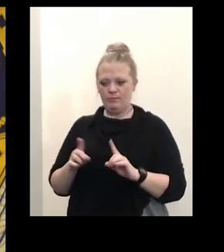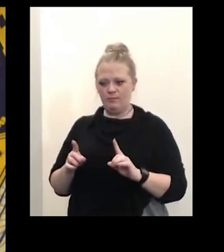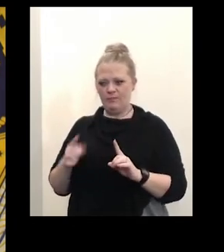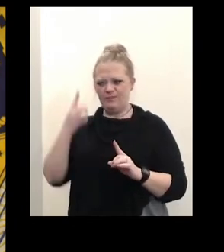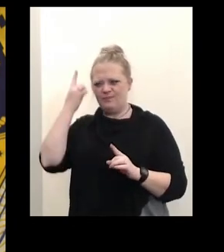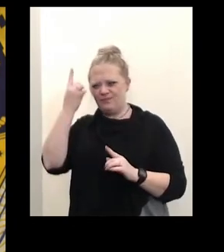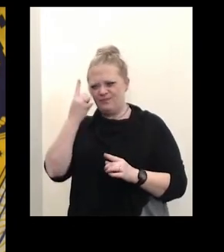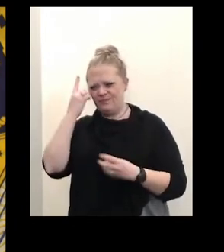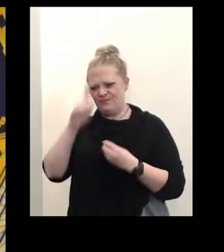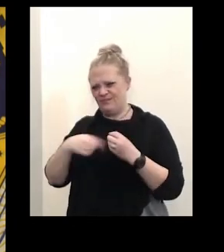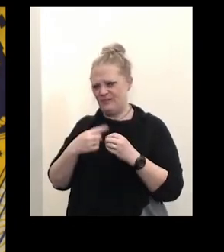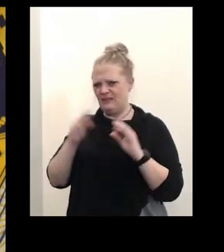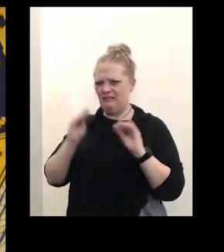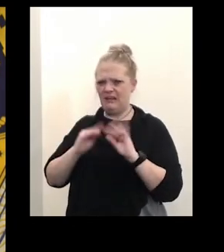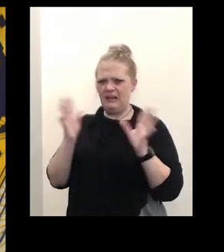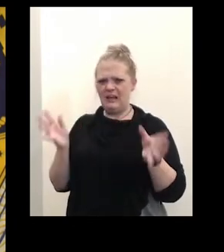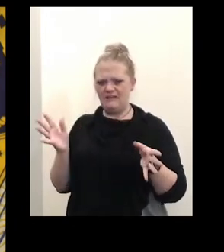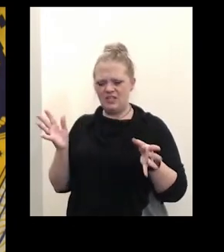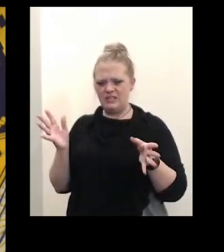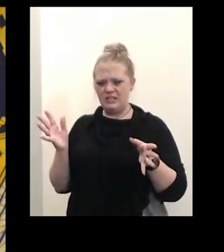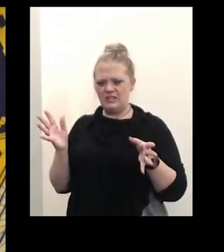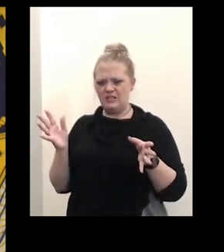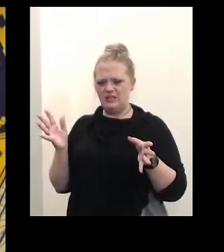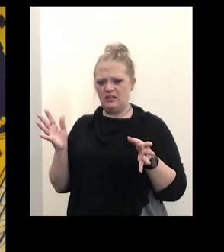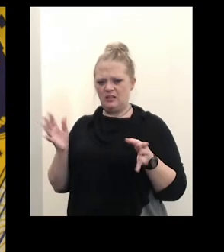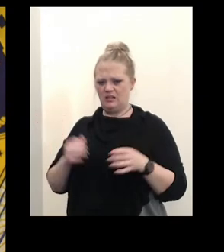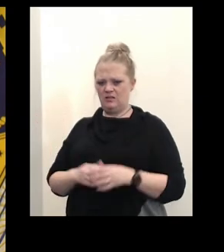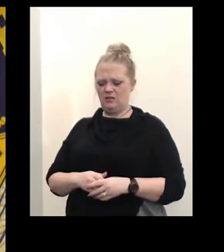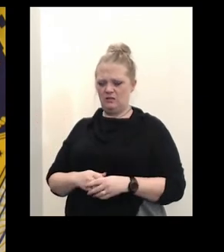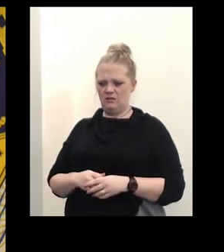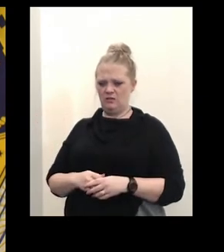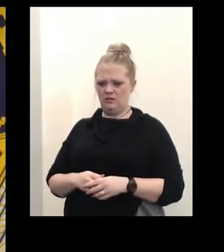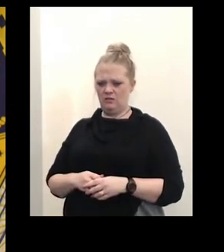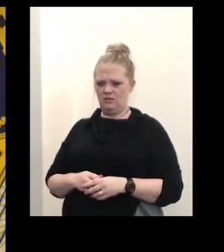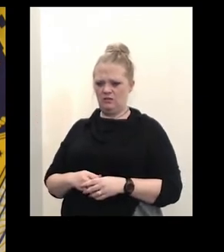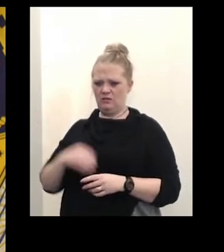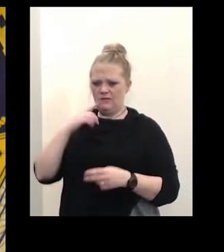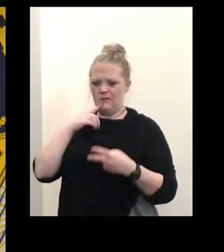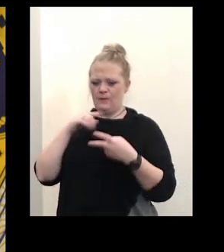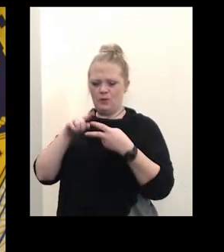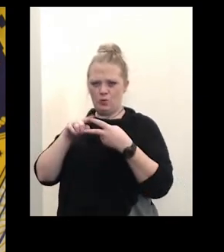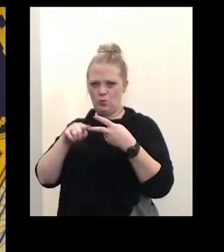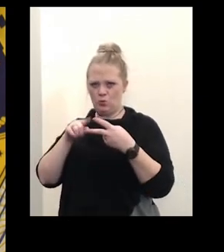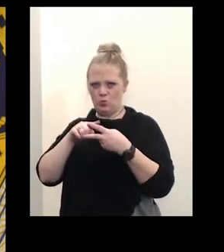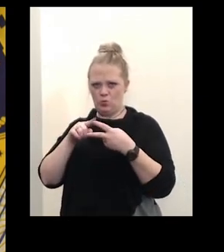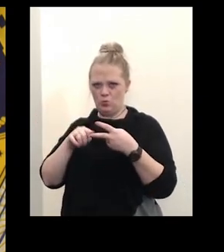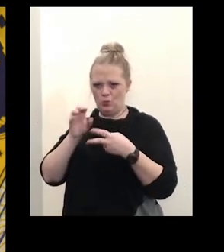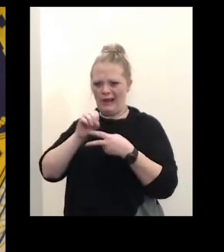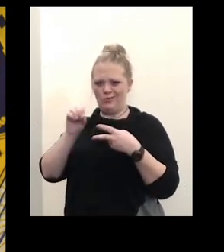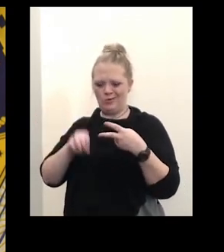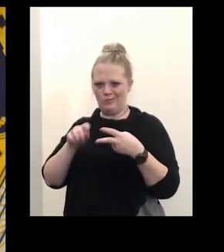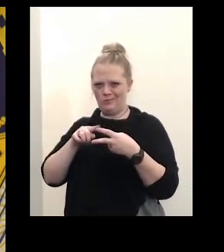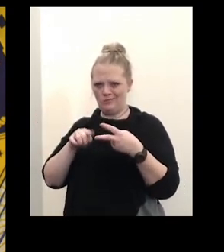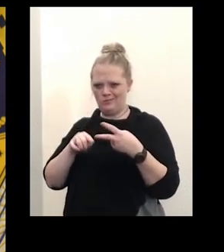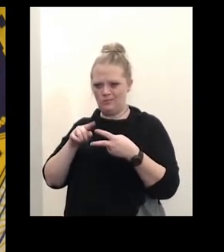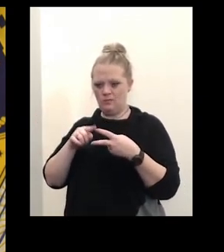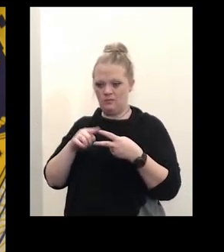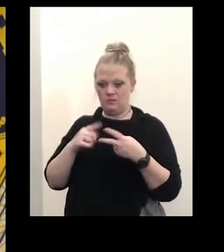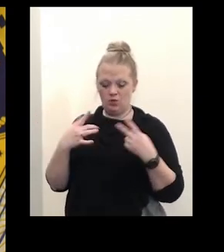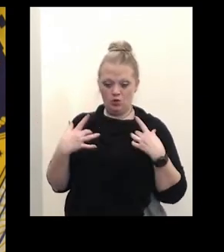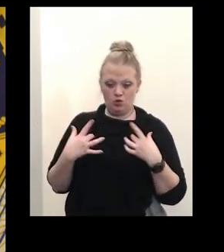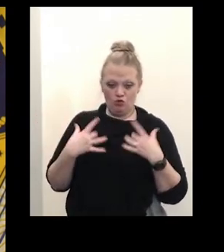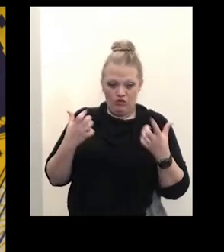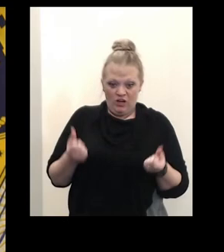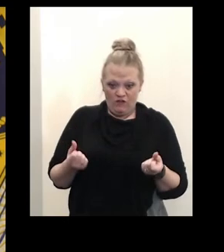about obviously the there's not only two outcomes of covet right there's not just you fully recover there's hospitalization